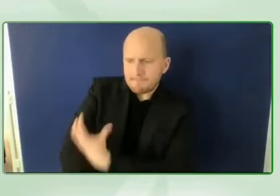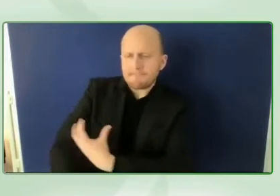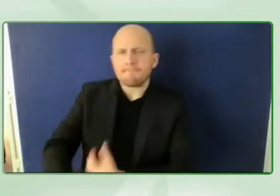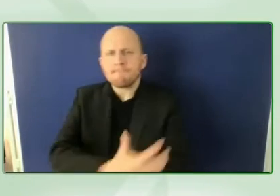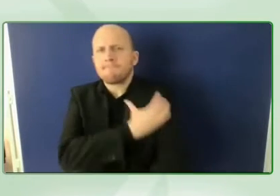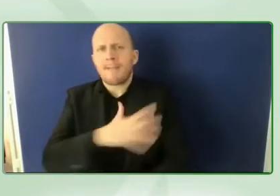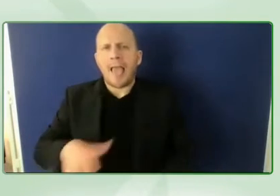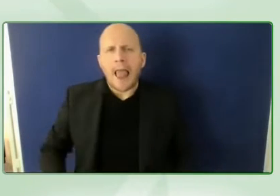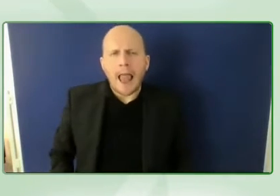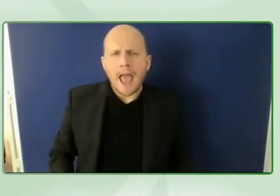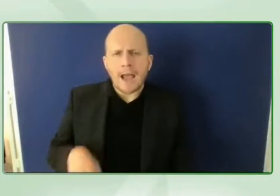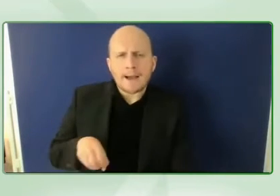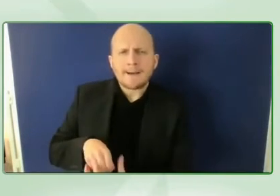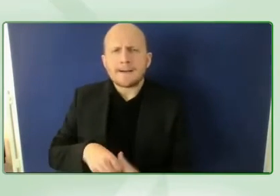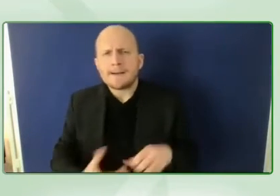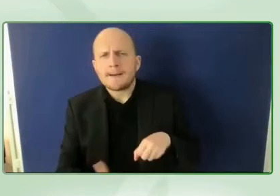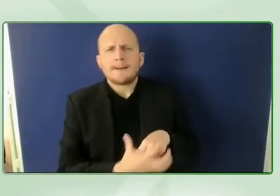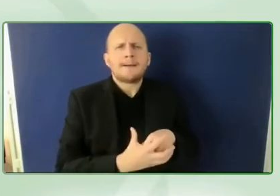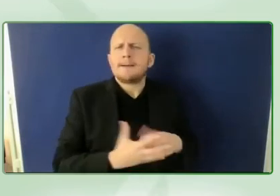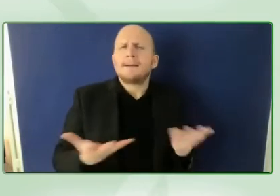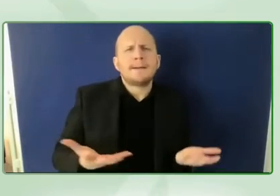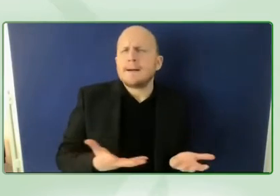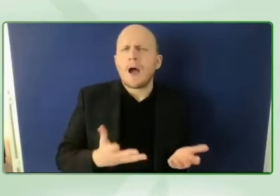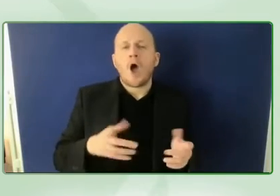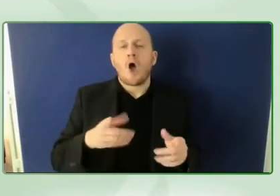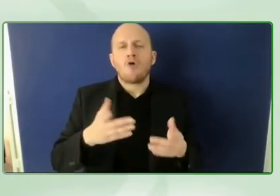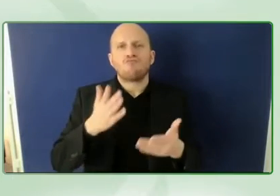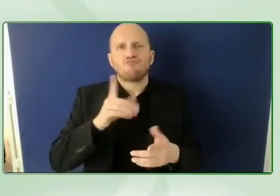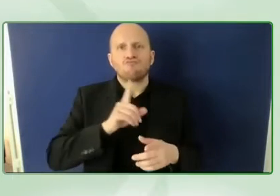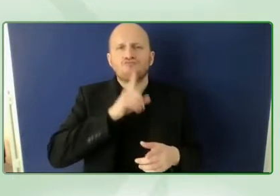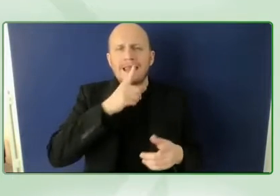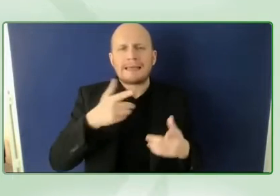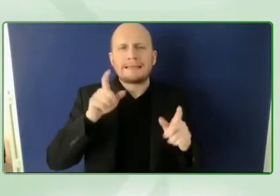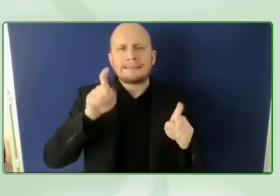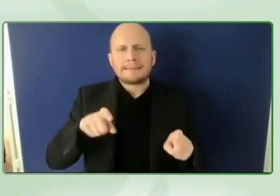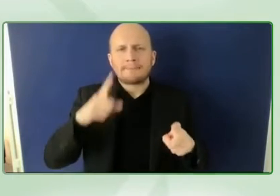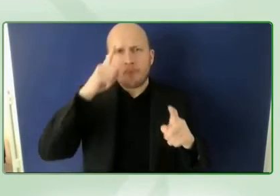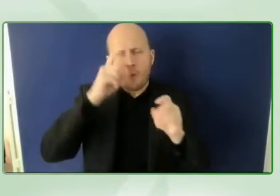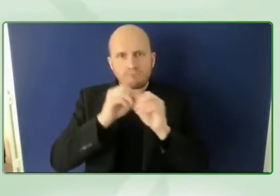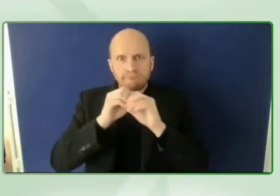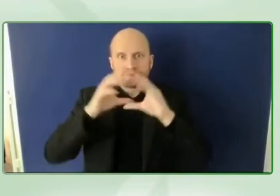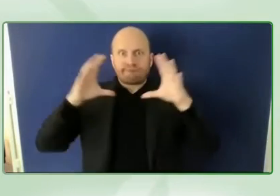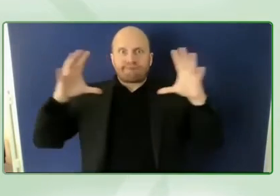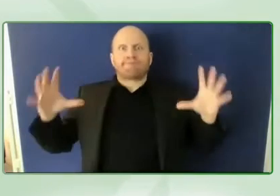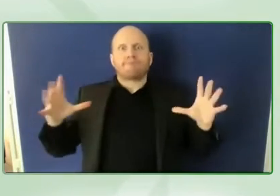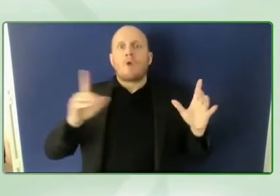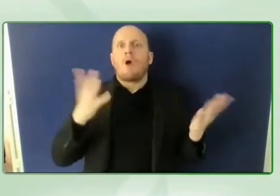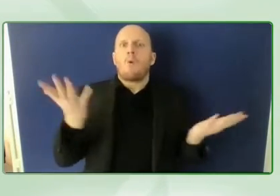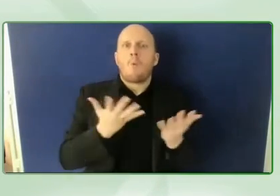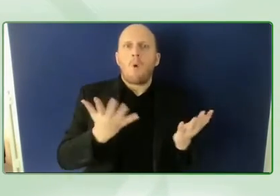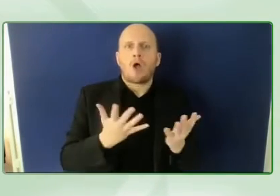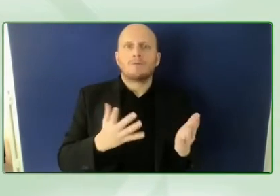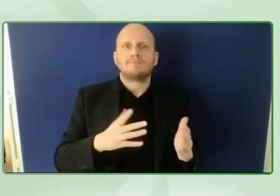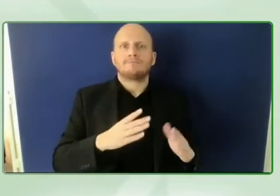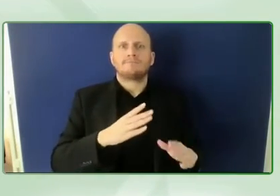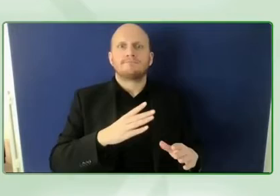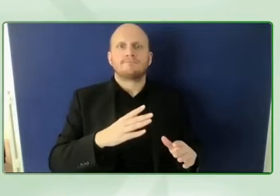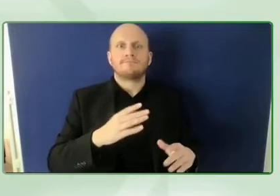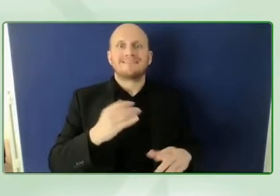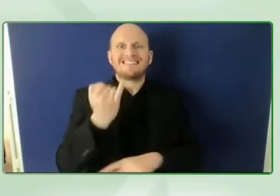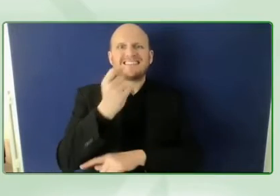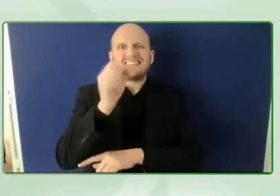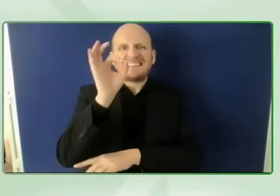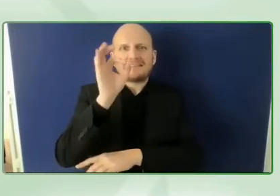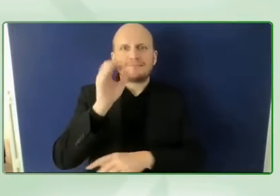as well as what you must positively do i think that's a very valid point jared and i think that's what aligns with the 15 with the zero project